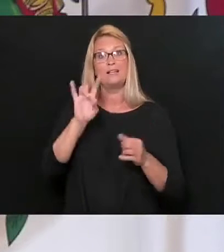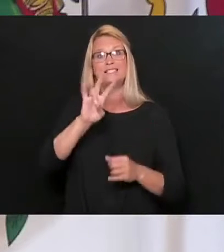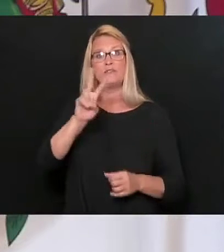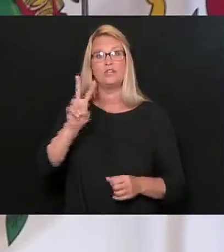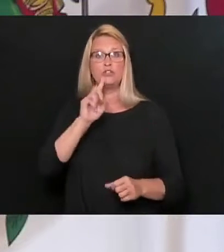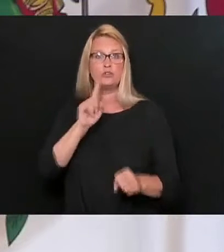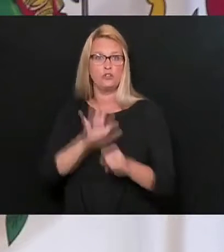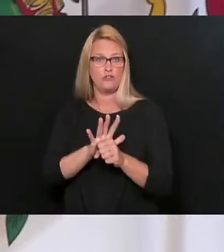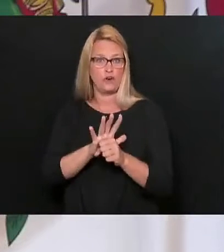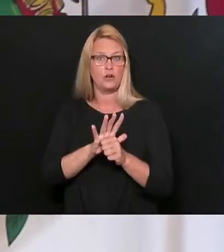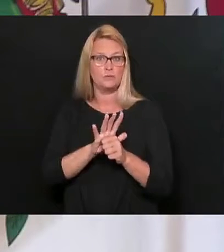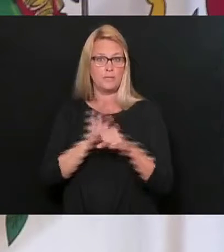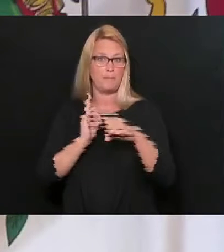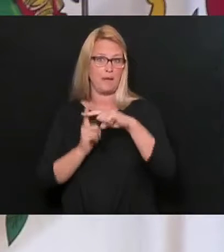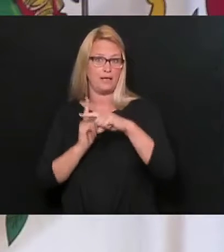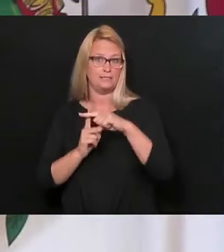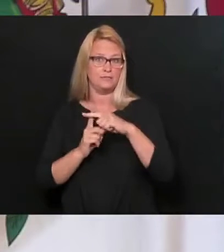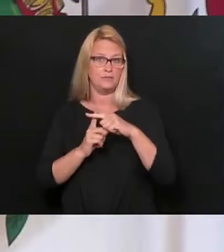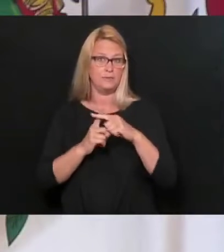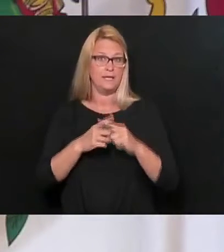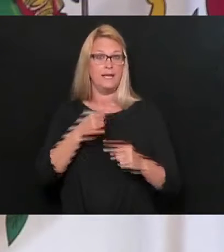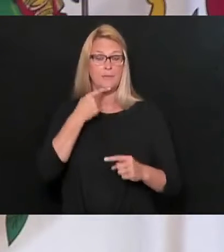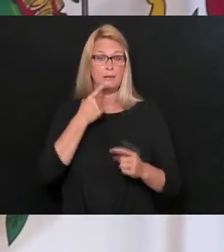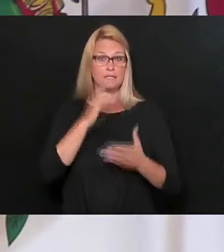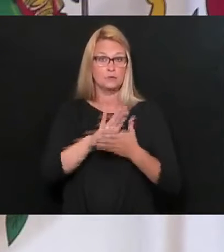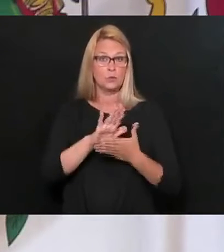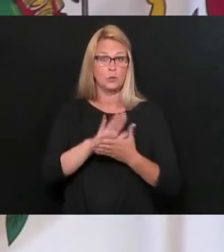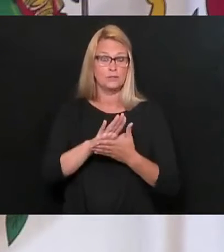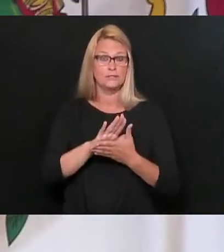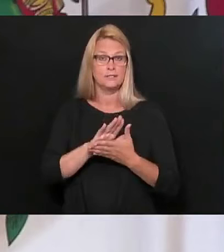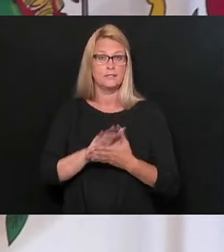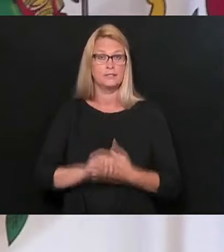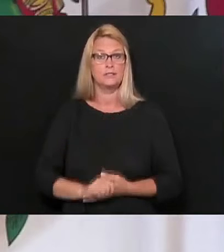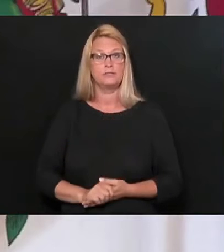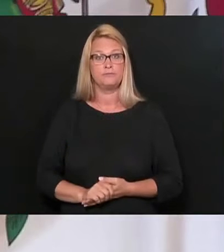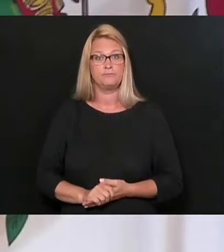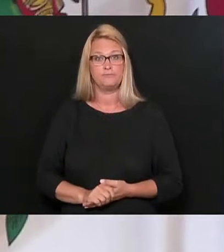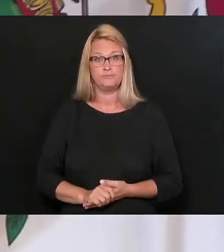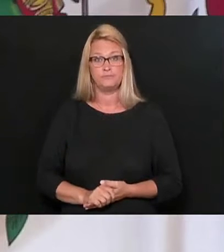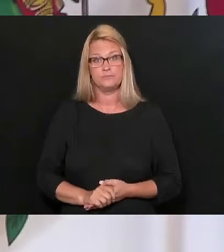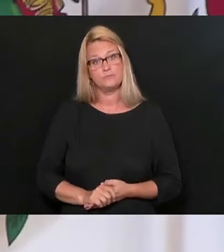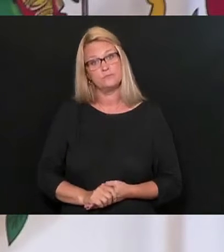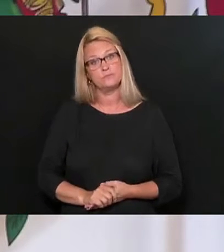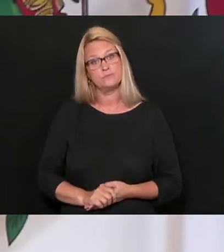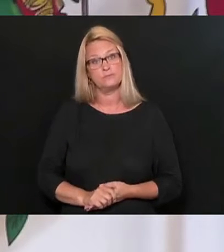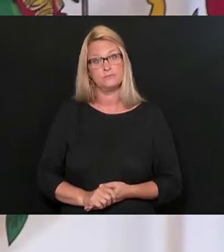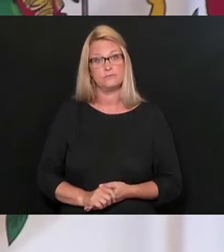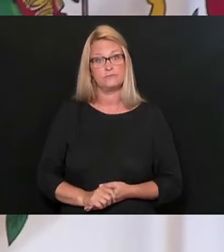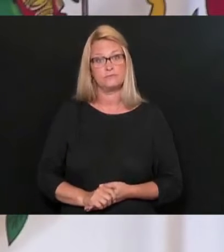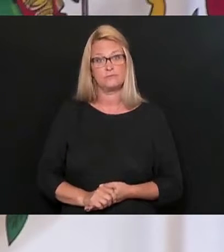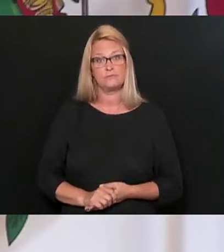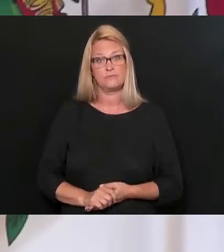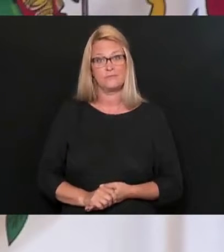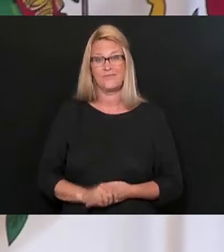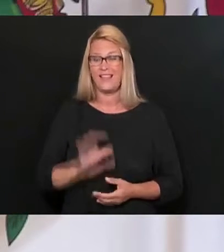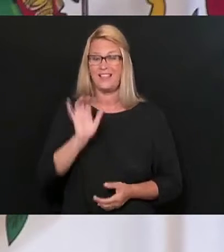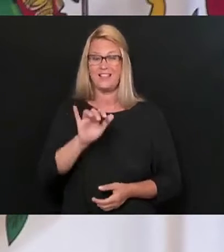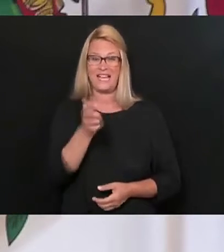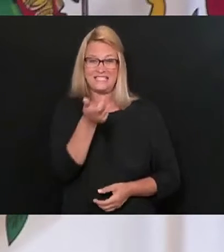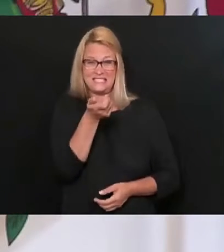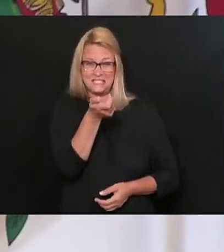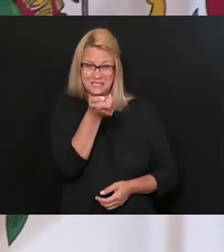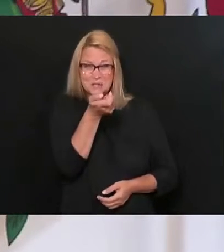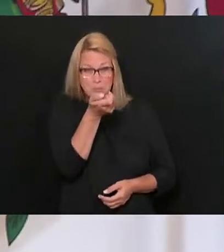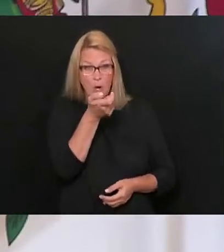confirmed cases in the public schools. Just to tell it like it is, this is a fraction, just a,